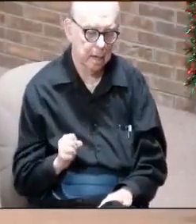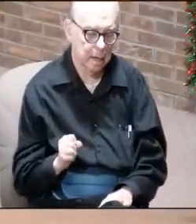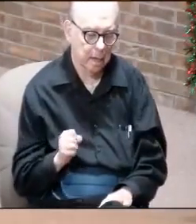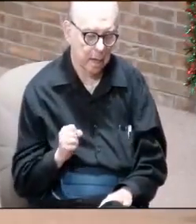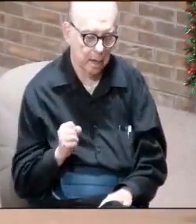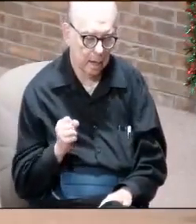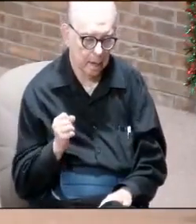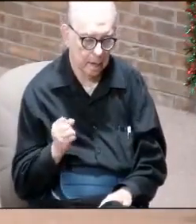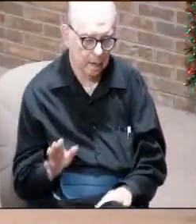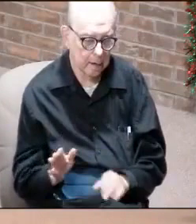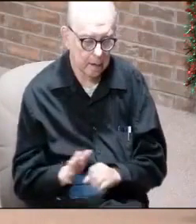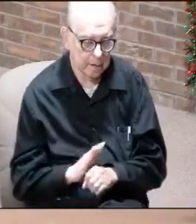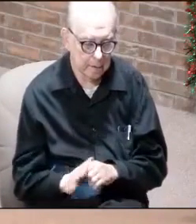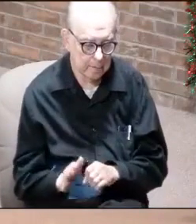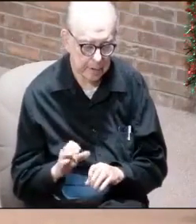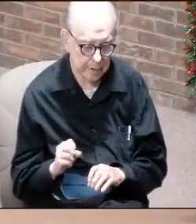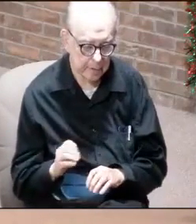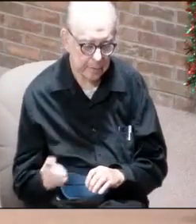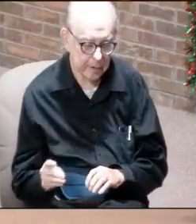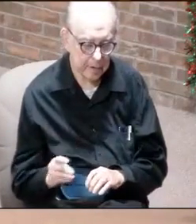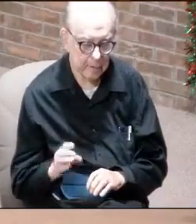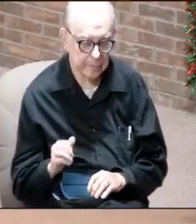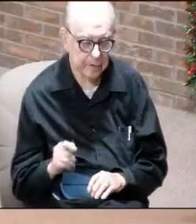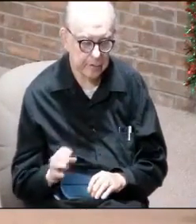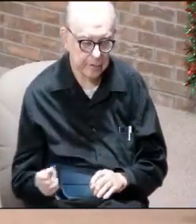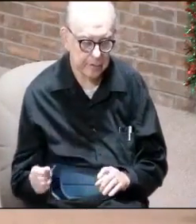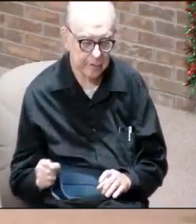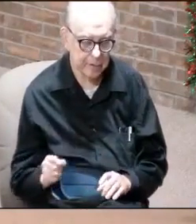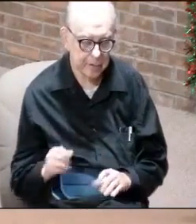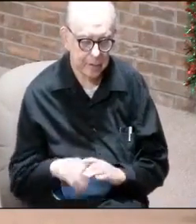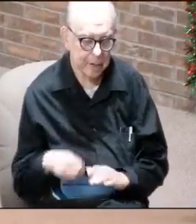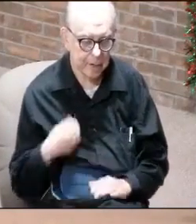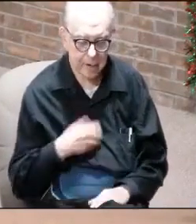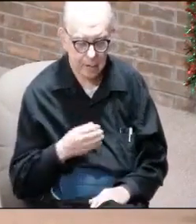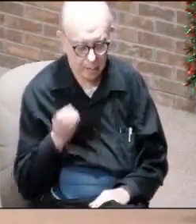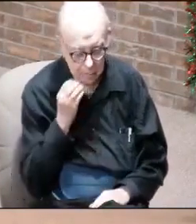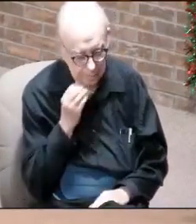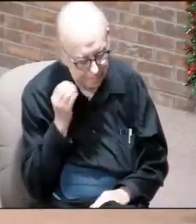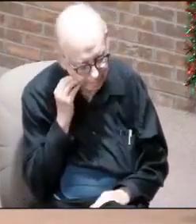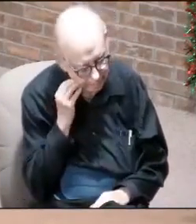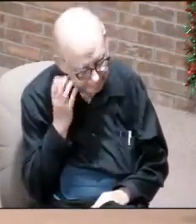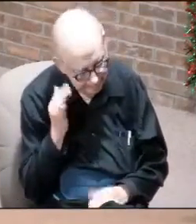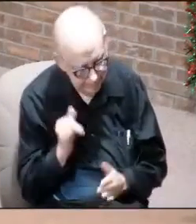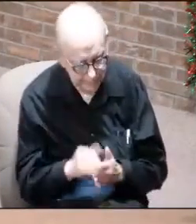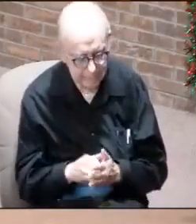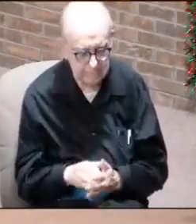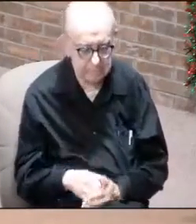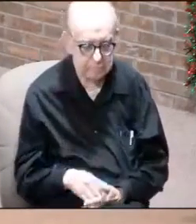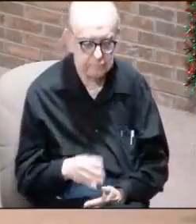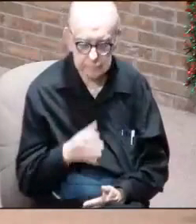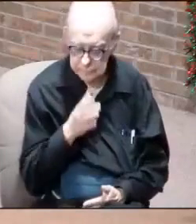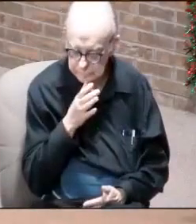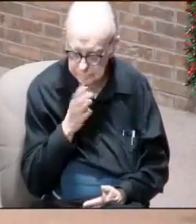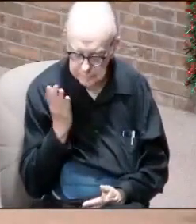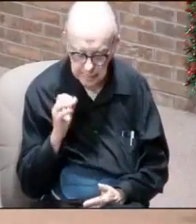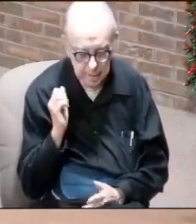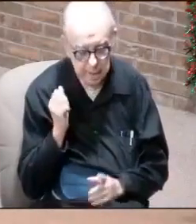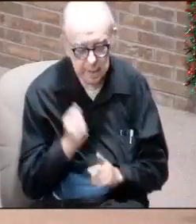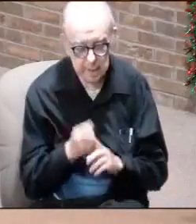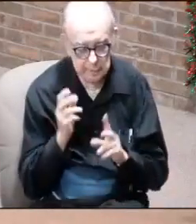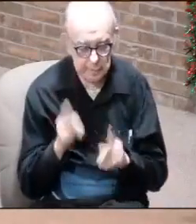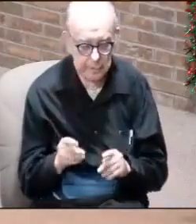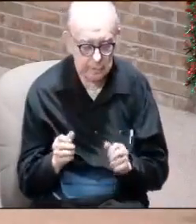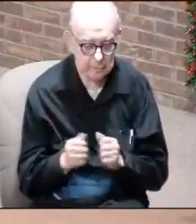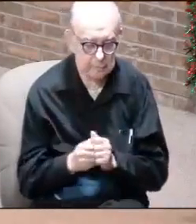we never ever had a complete set of dishes in our house. You know, but she never hit anybody with them.